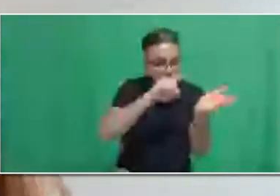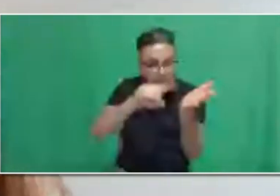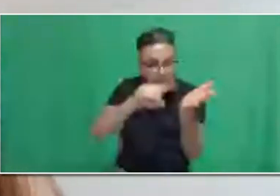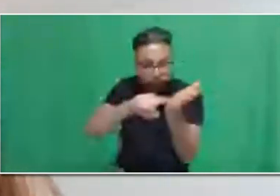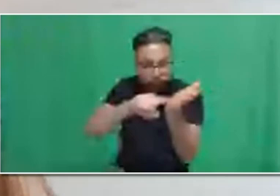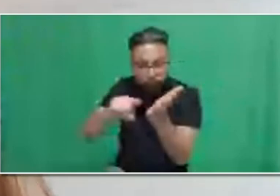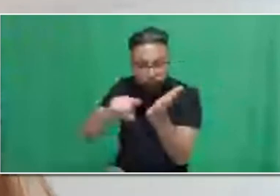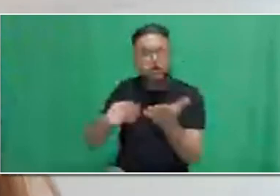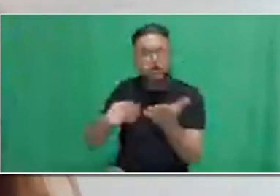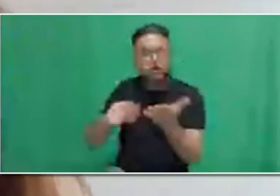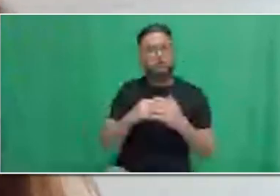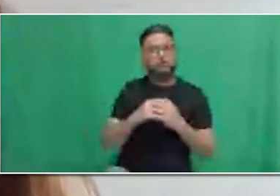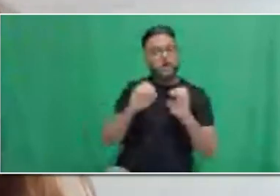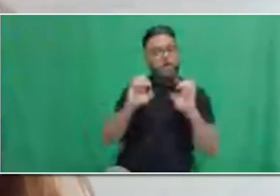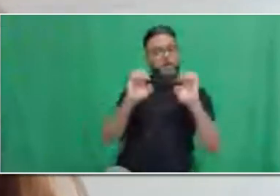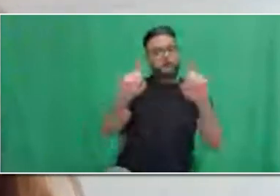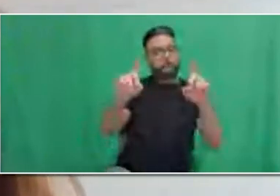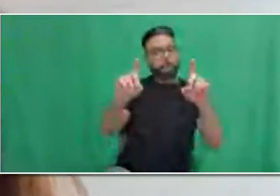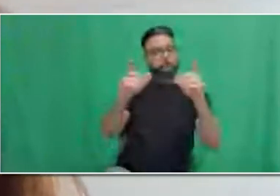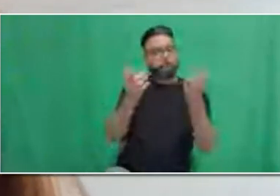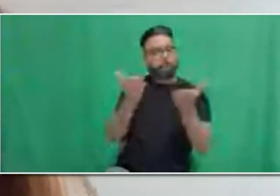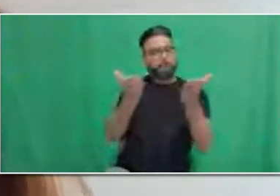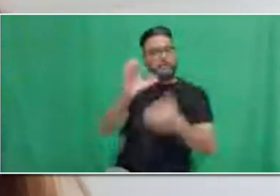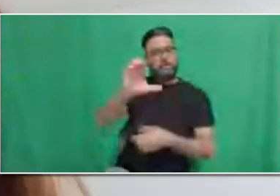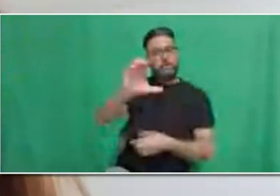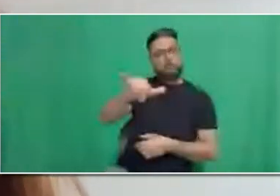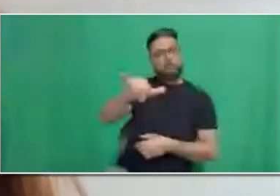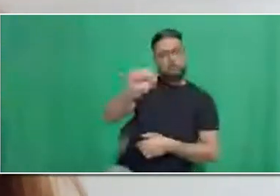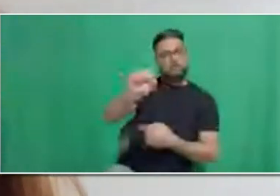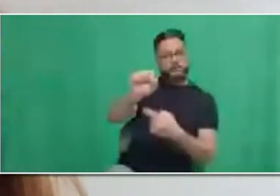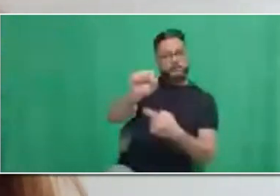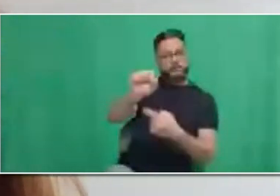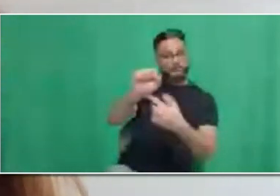So, info regarding education can be found on our website.